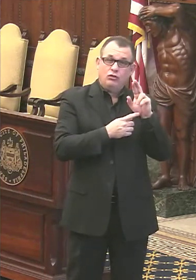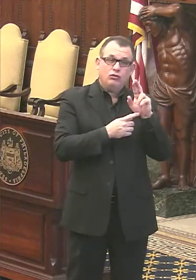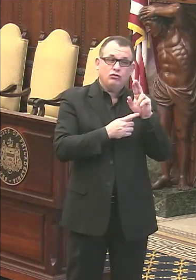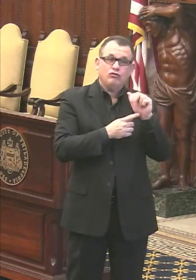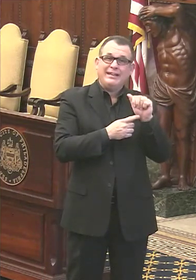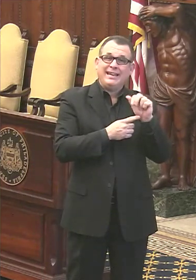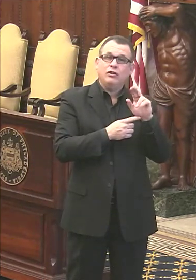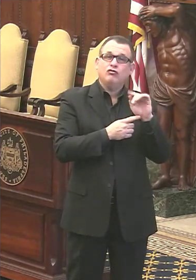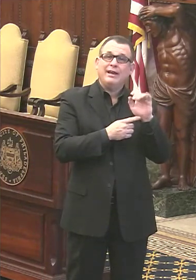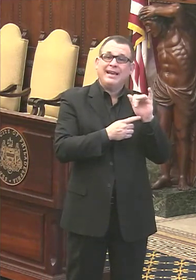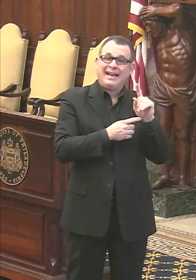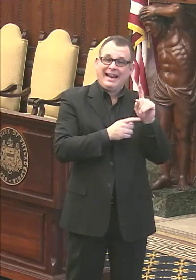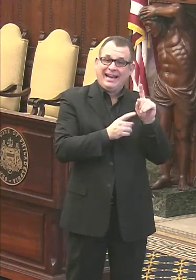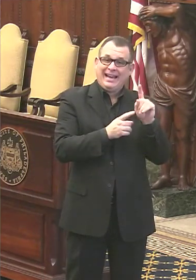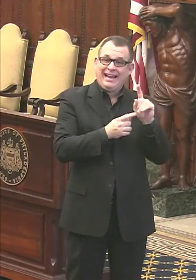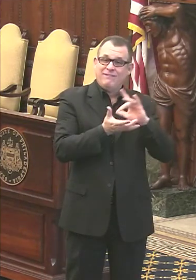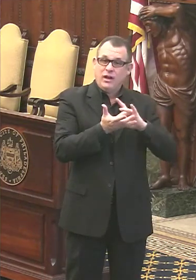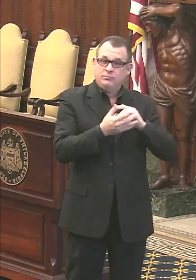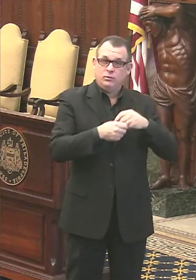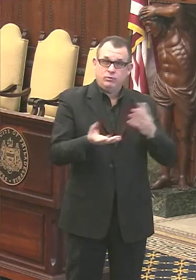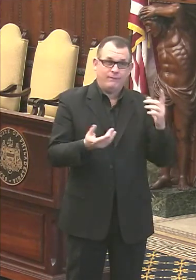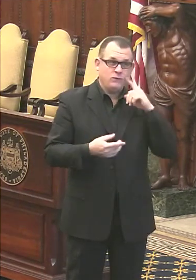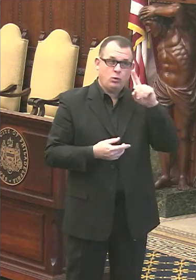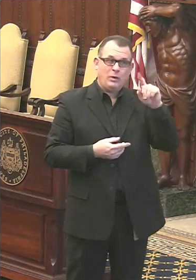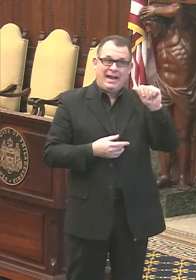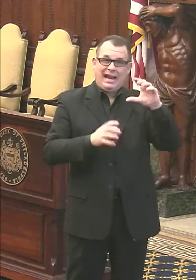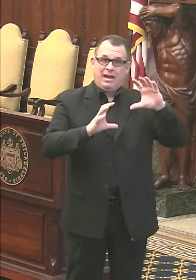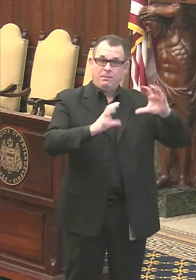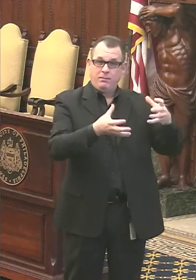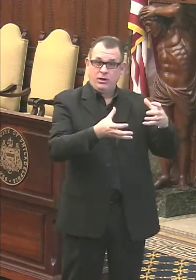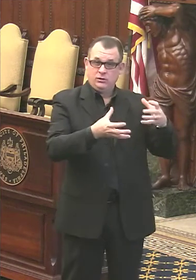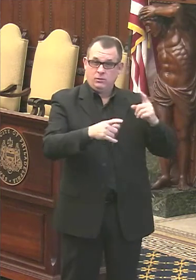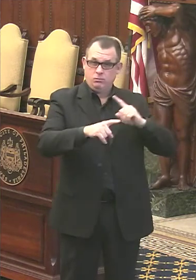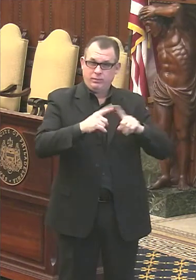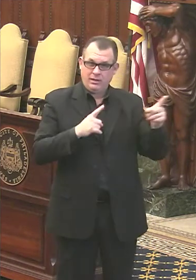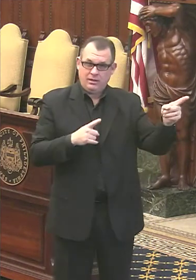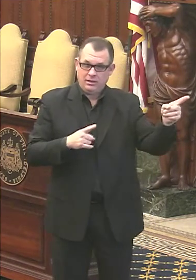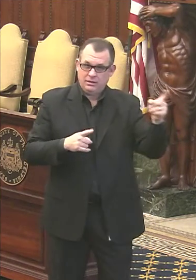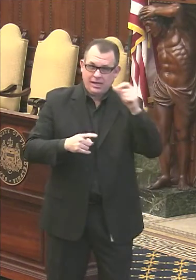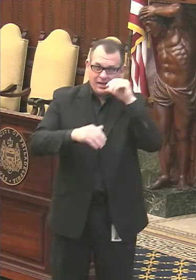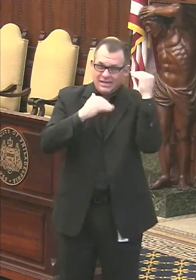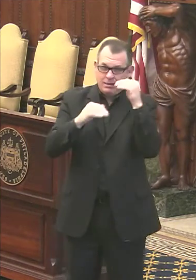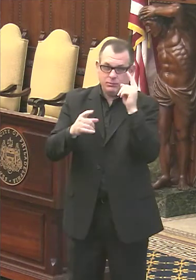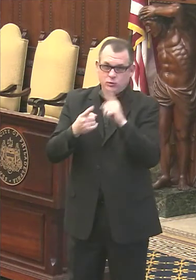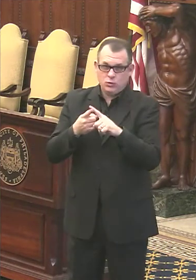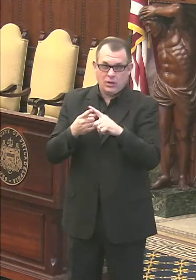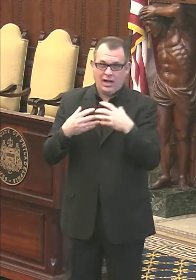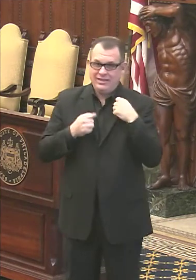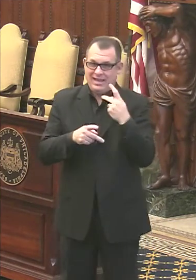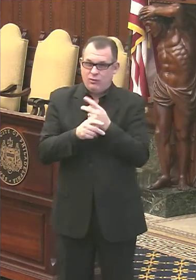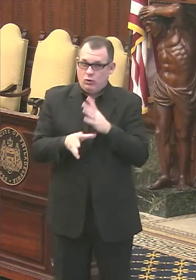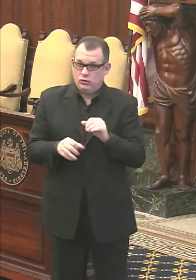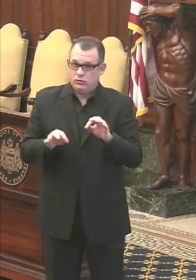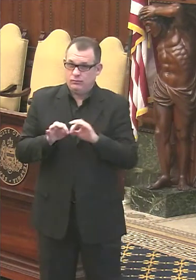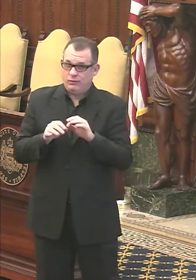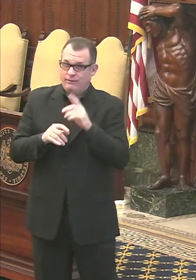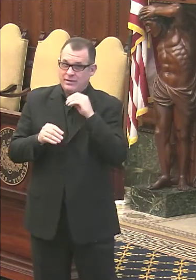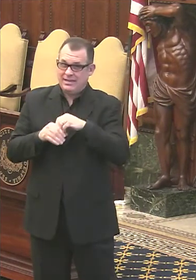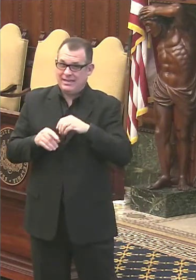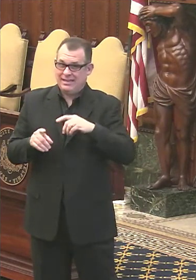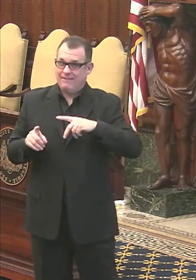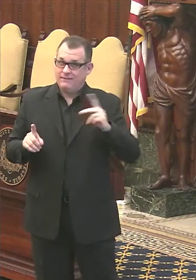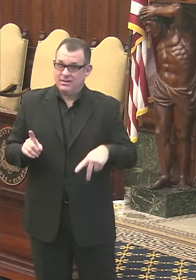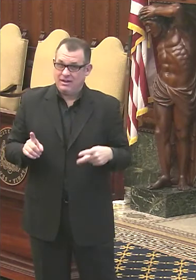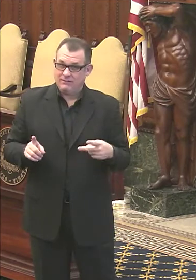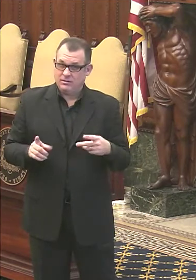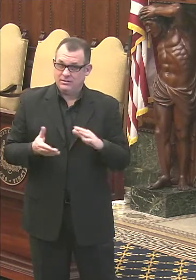to 1A, um, but they are not limiting it to healthcare workers who live in the city. What's being